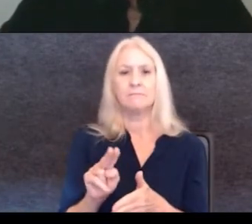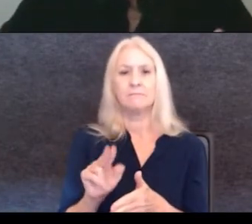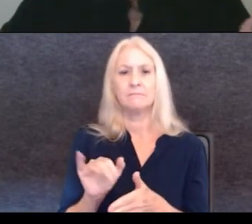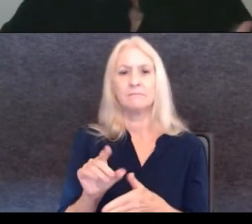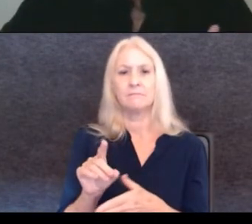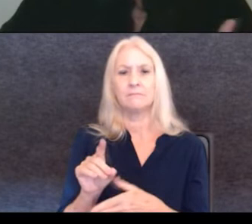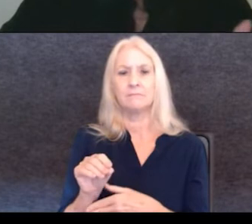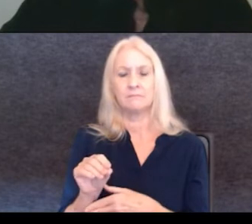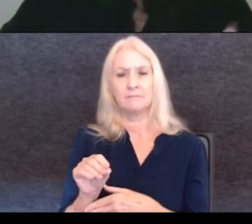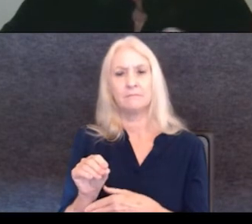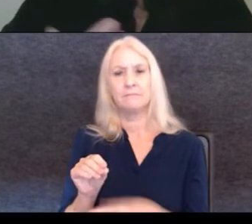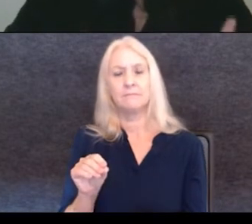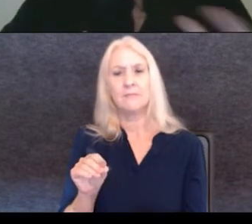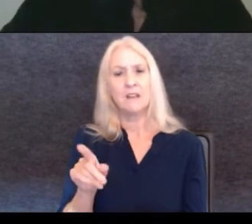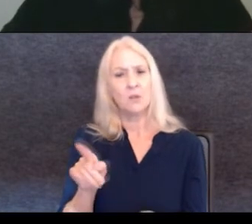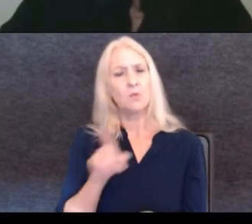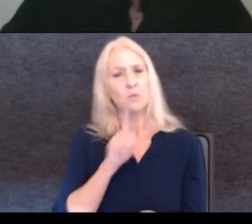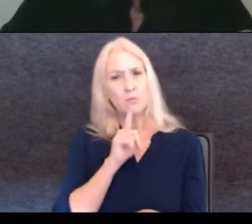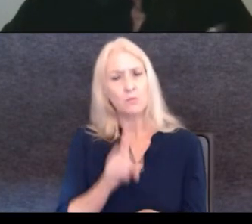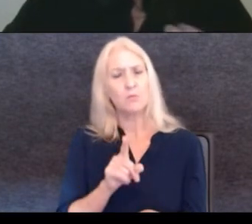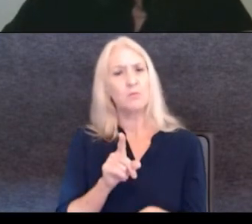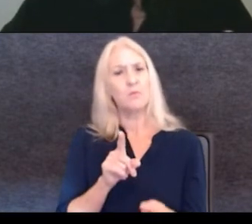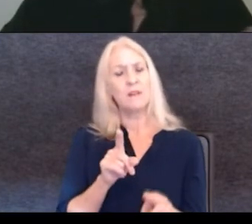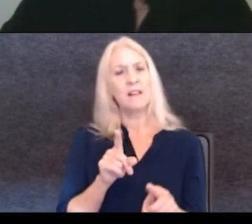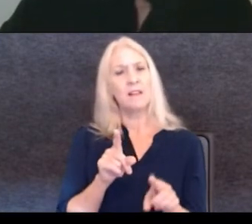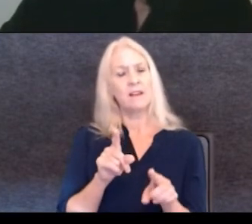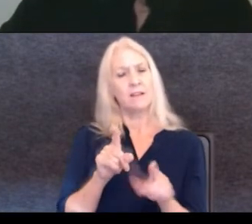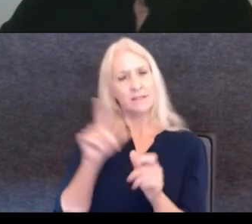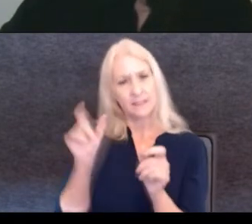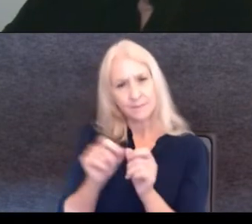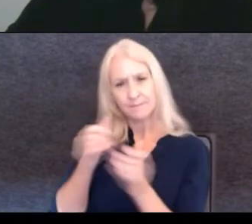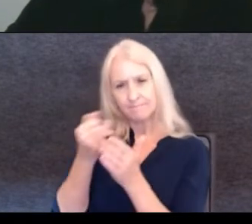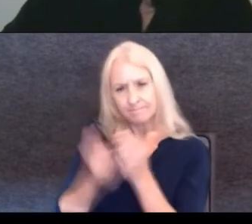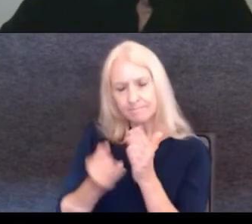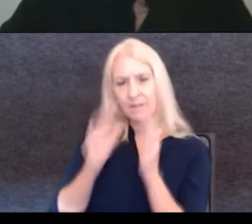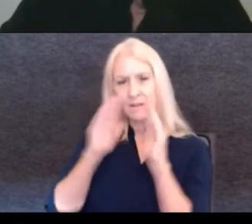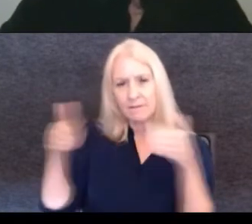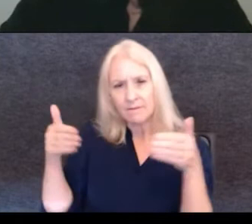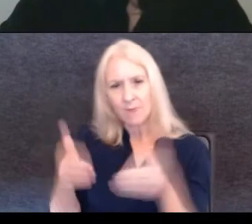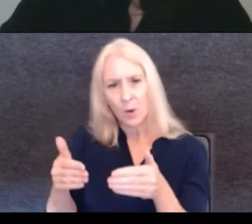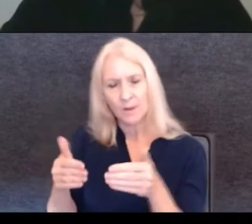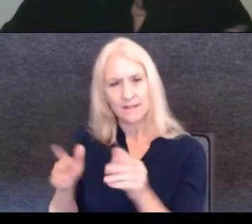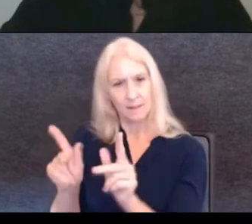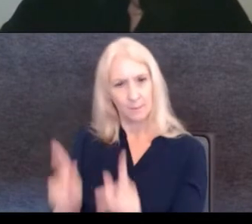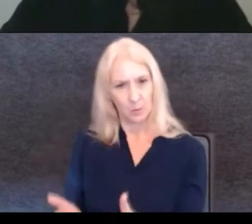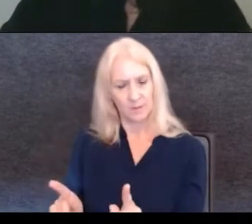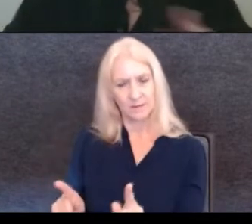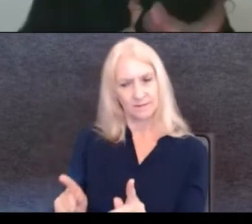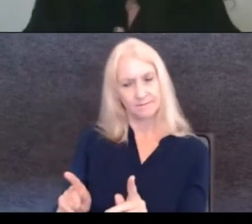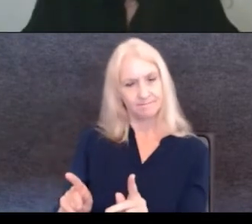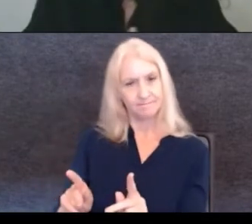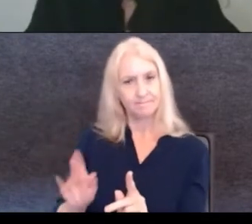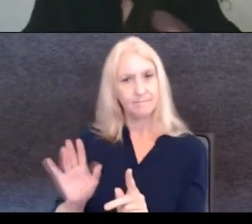we have a very artisanal approach and very human centric approach. So it's easy for